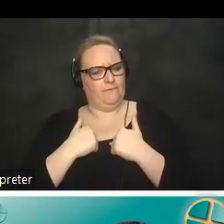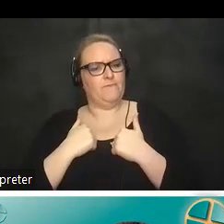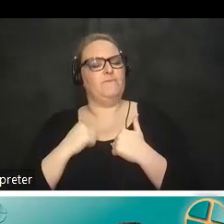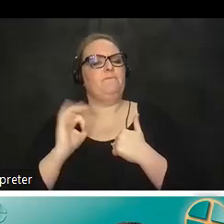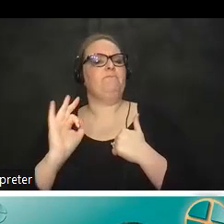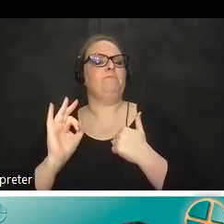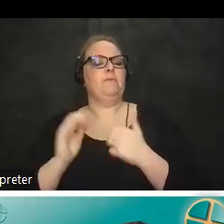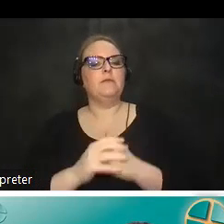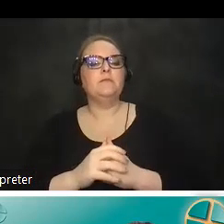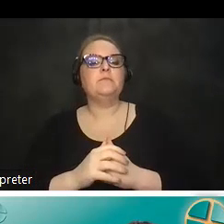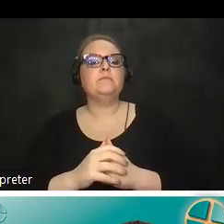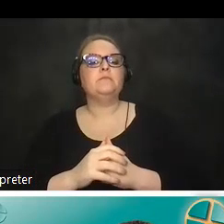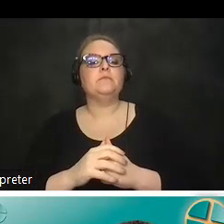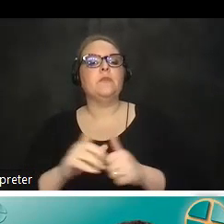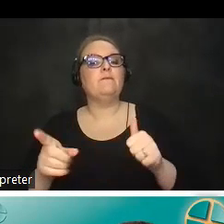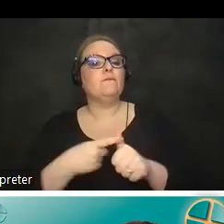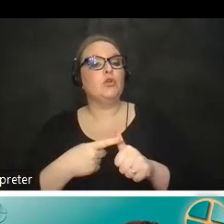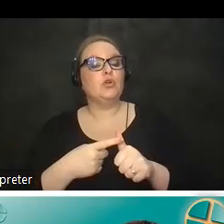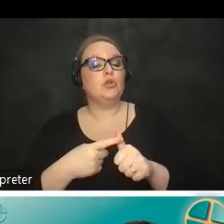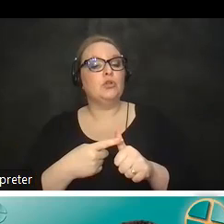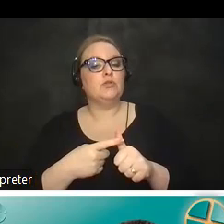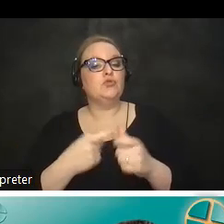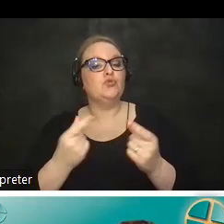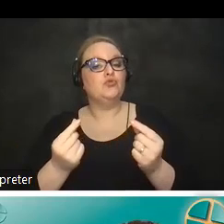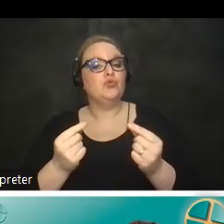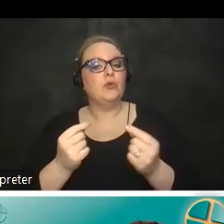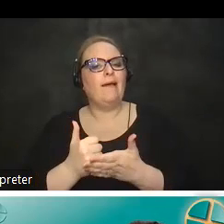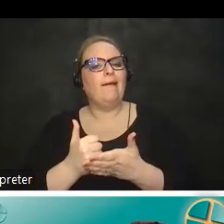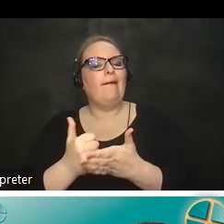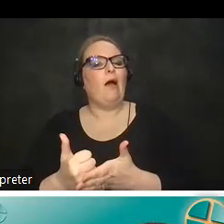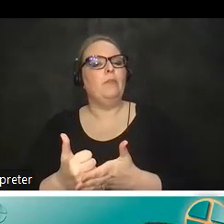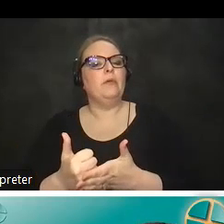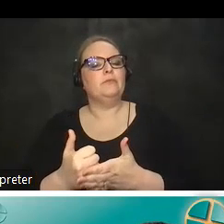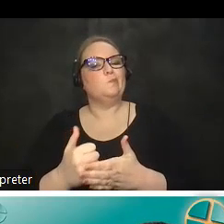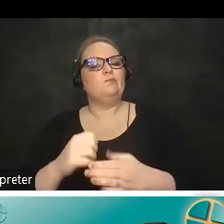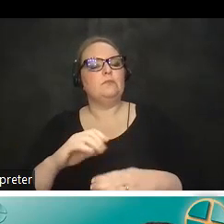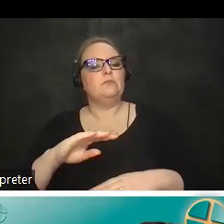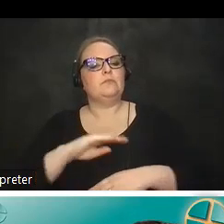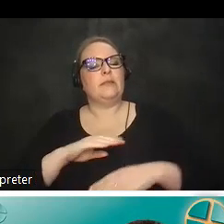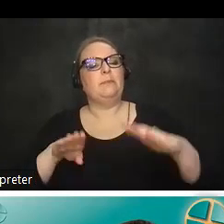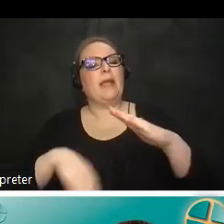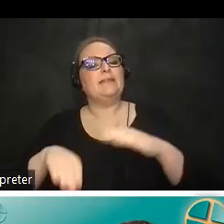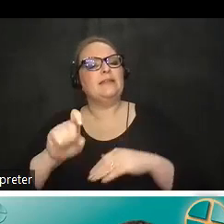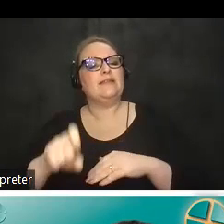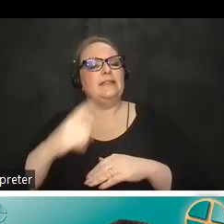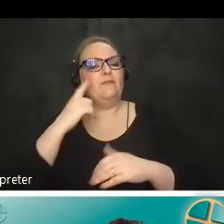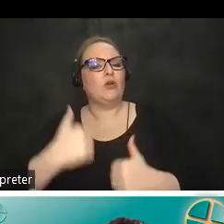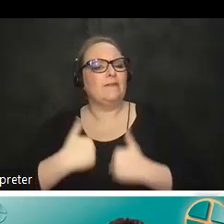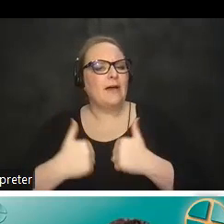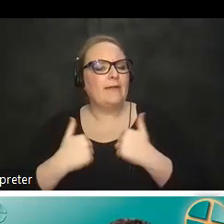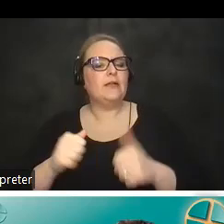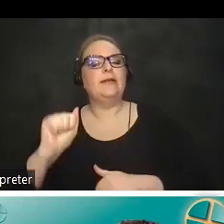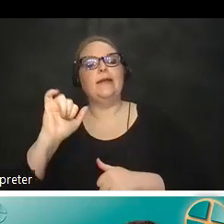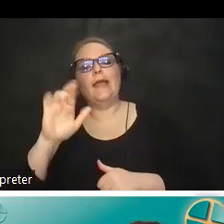experience so first you would help with or someone would need to fulfill uh the basic needs for survival such as air